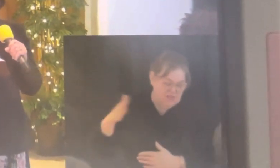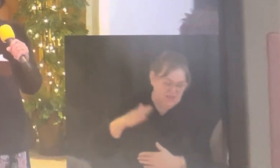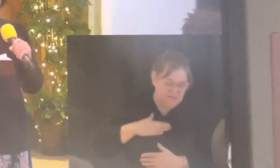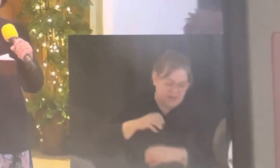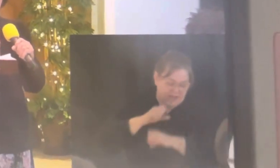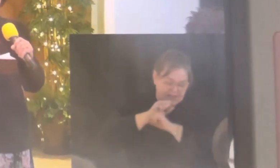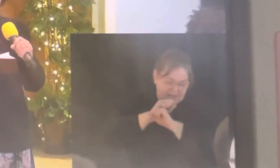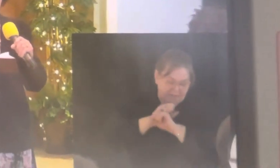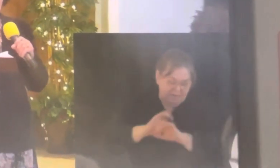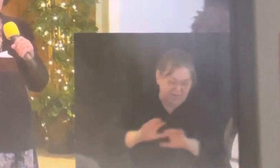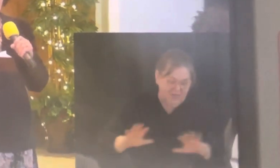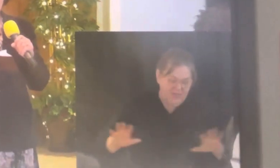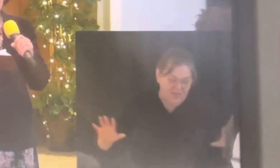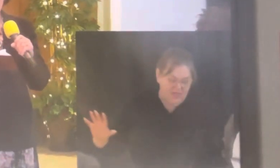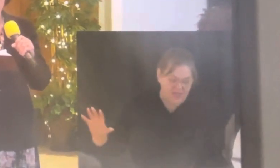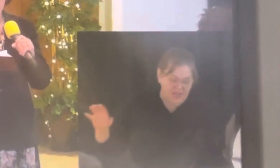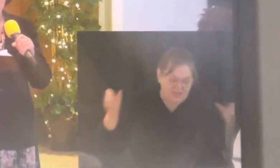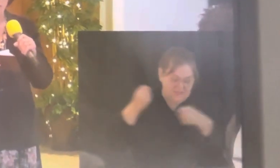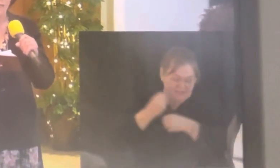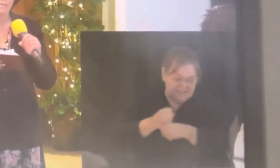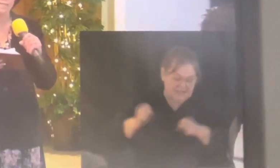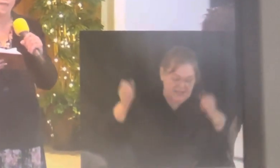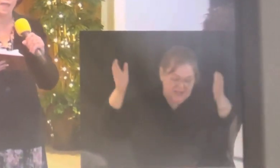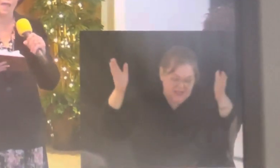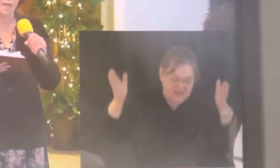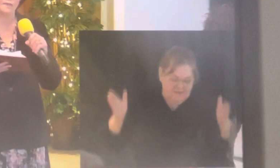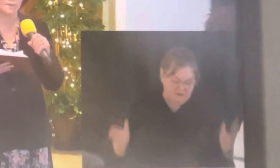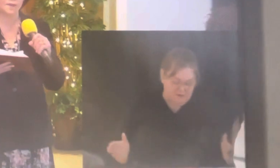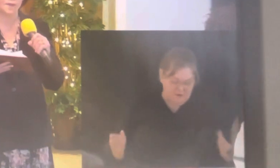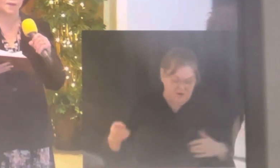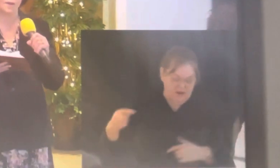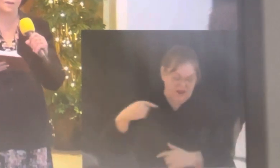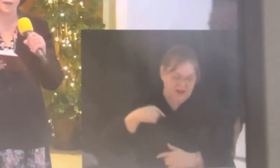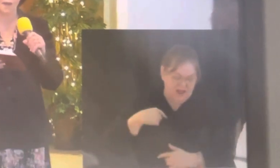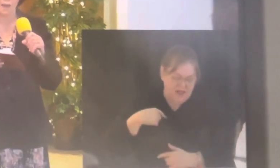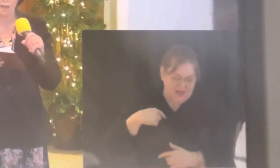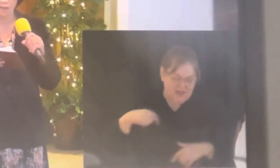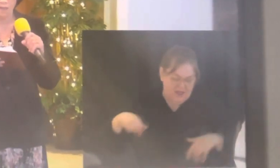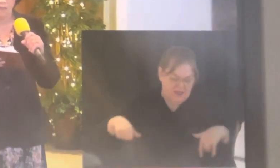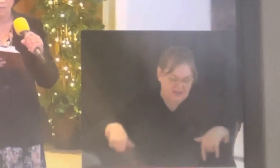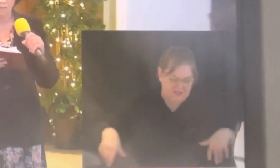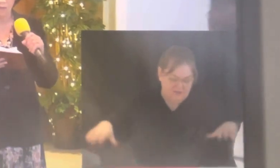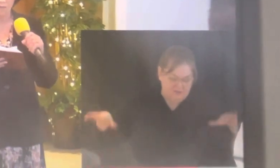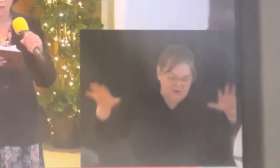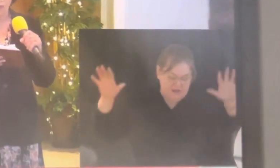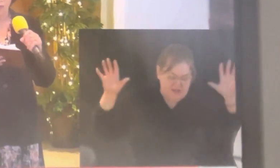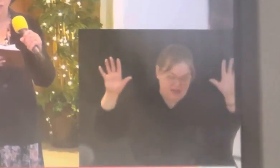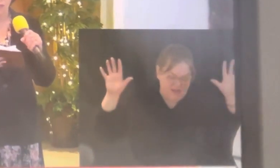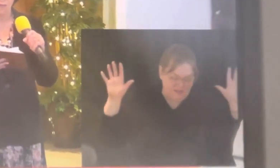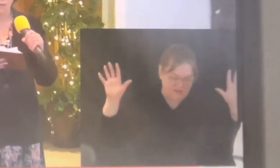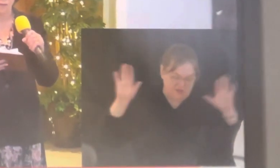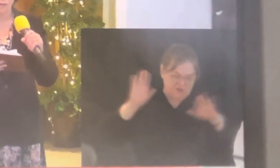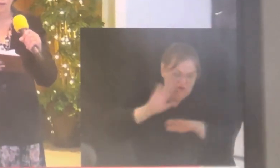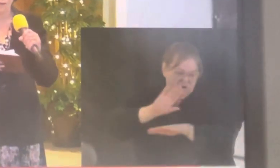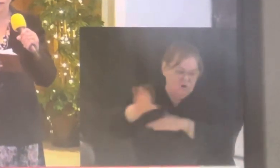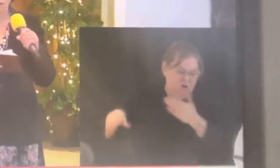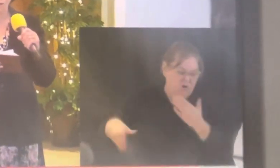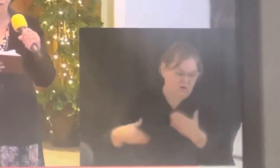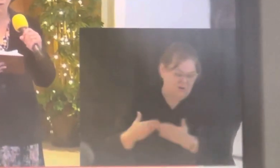Thee, my blessed Savior, I surrender